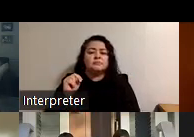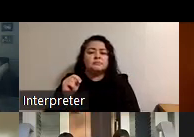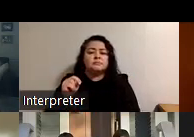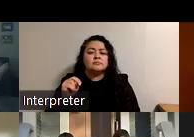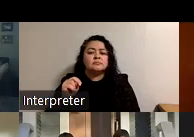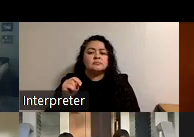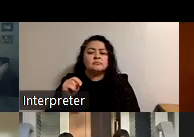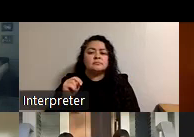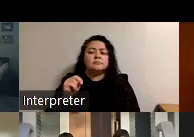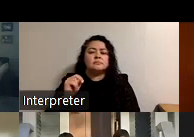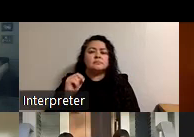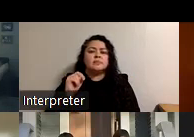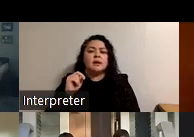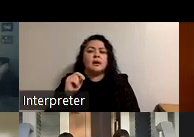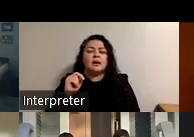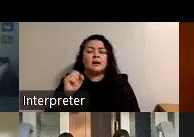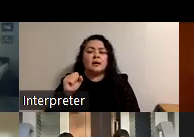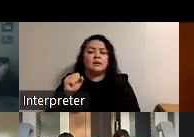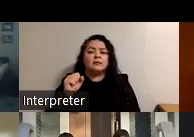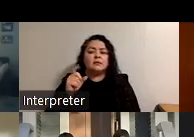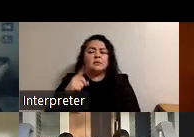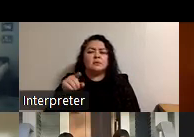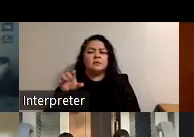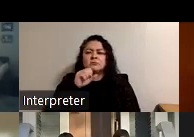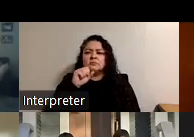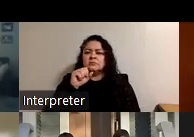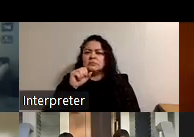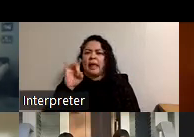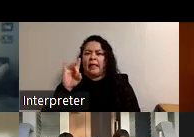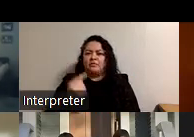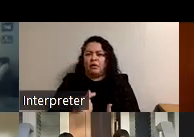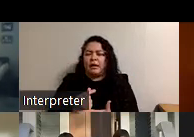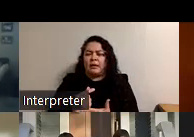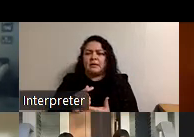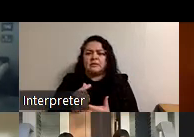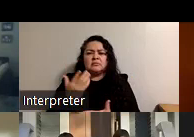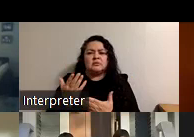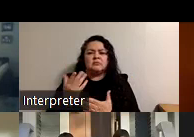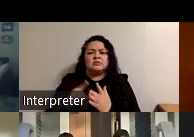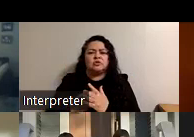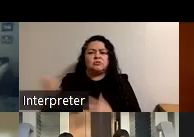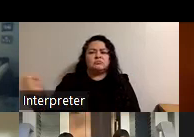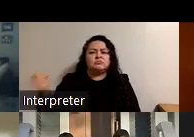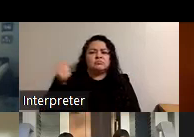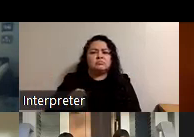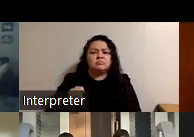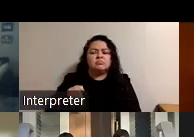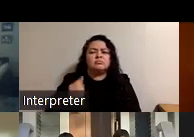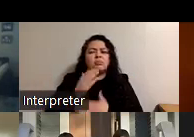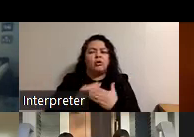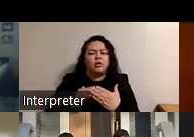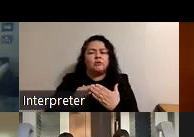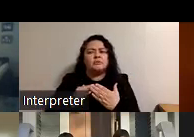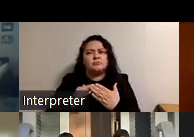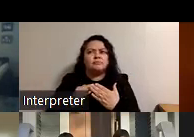yes as once he was in maybe eighth grade um started bringing him in in part because